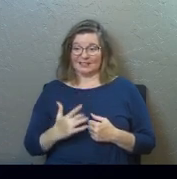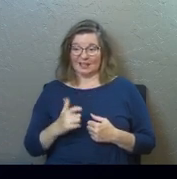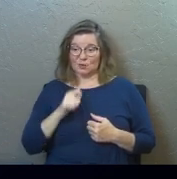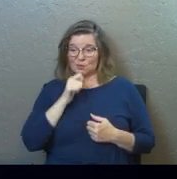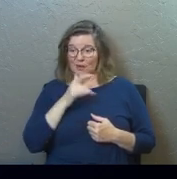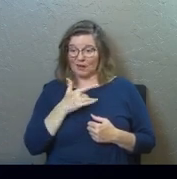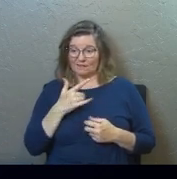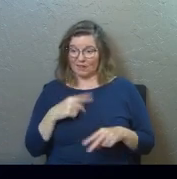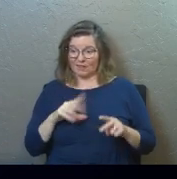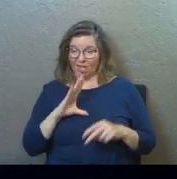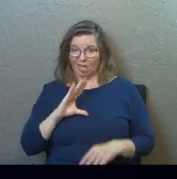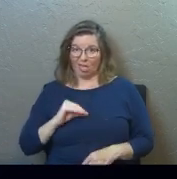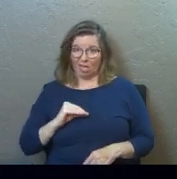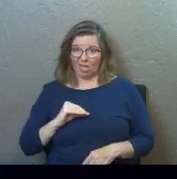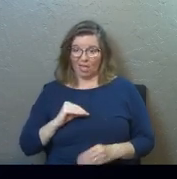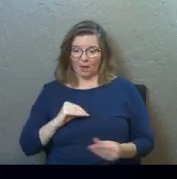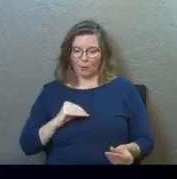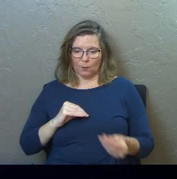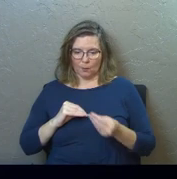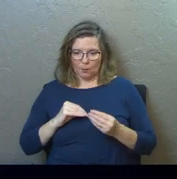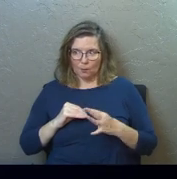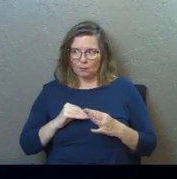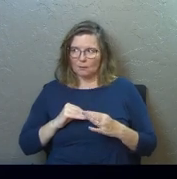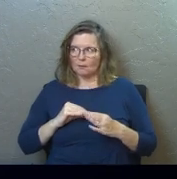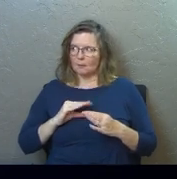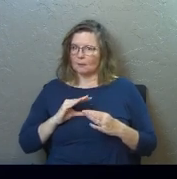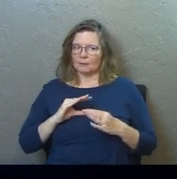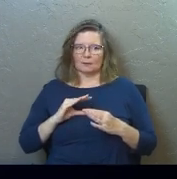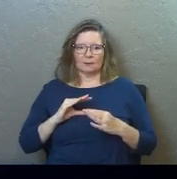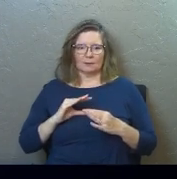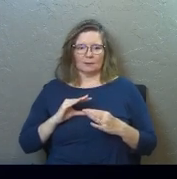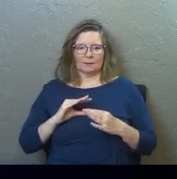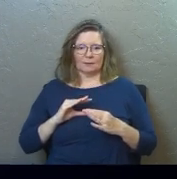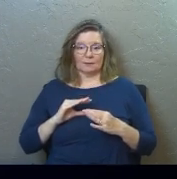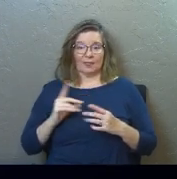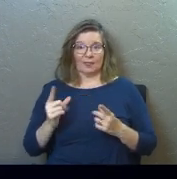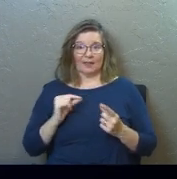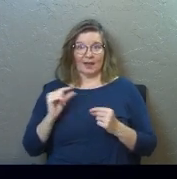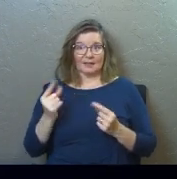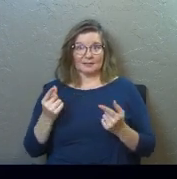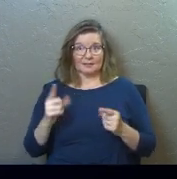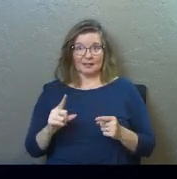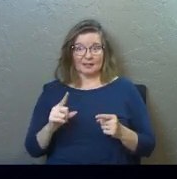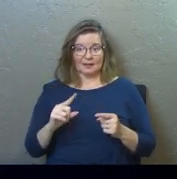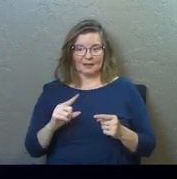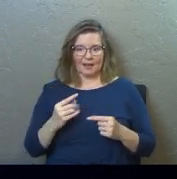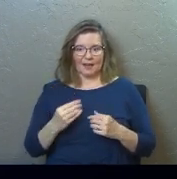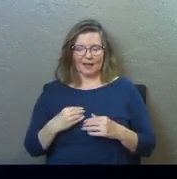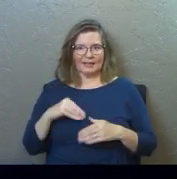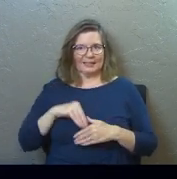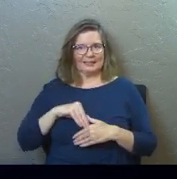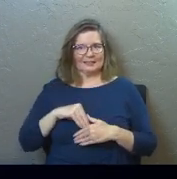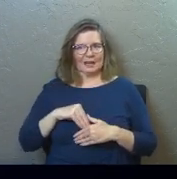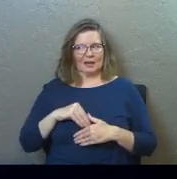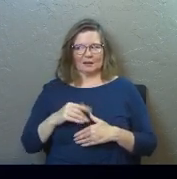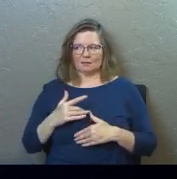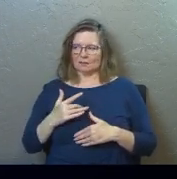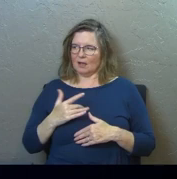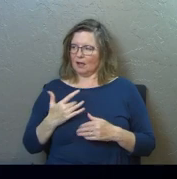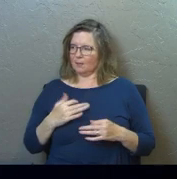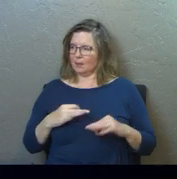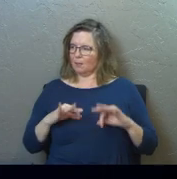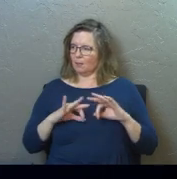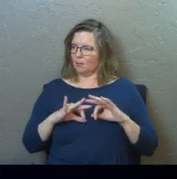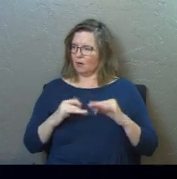want to feel more valued, and so all of a sudden the gossip comes along, and it stirs that in me, I'm